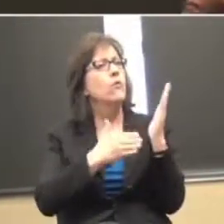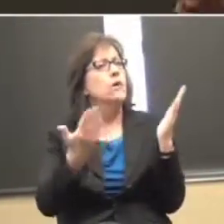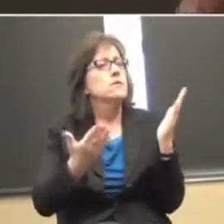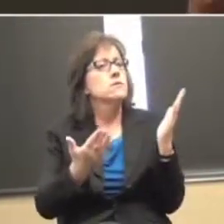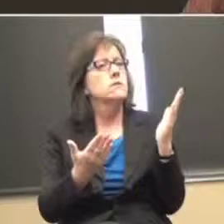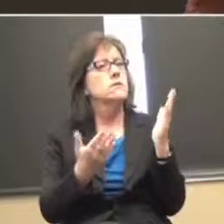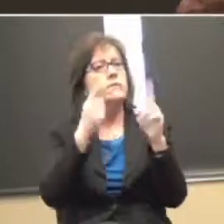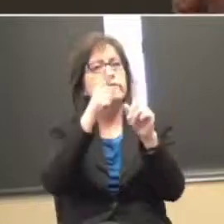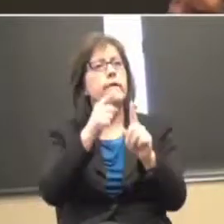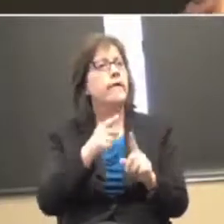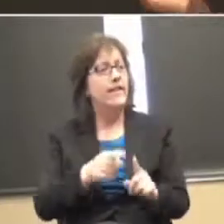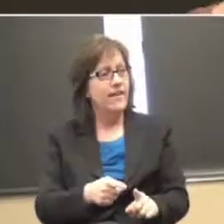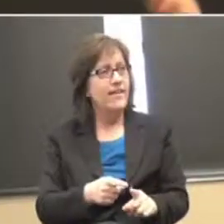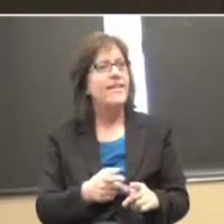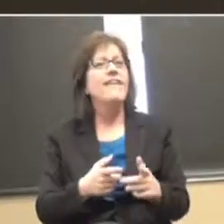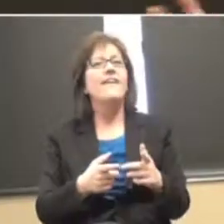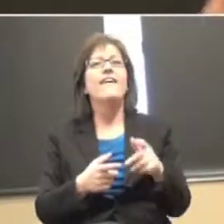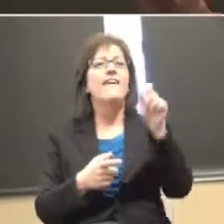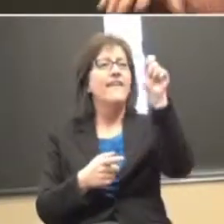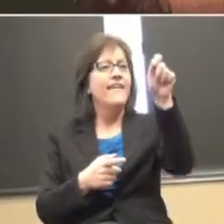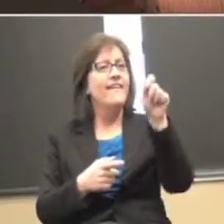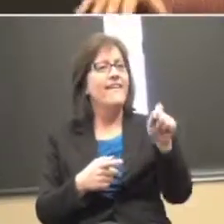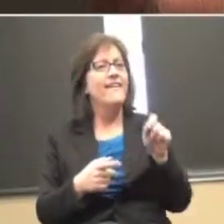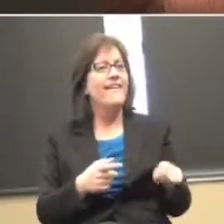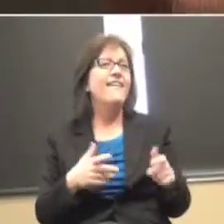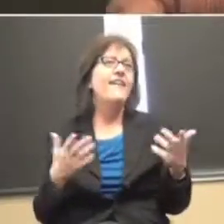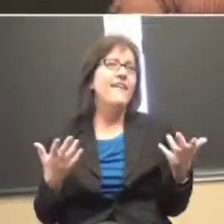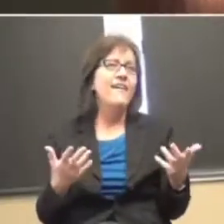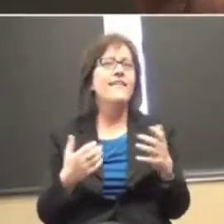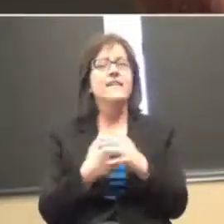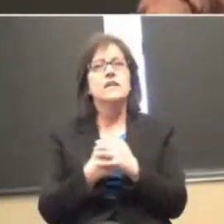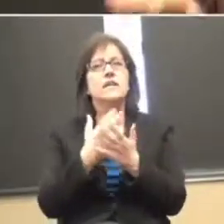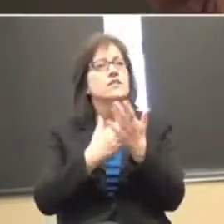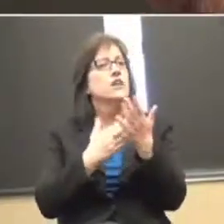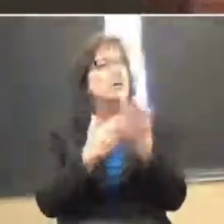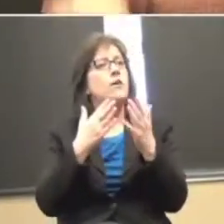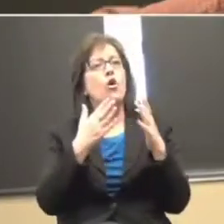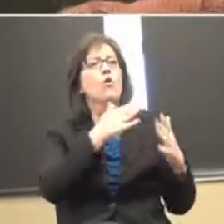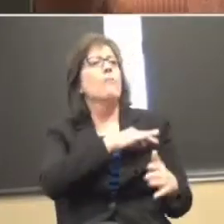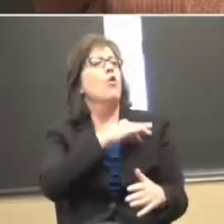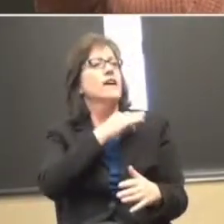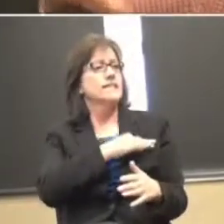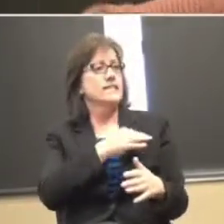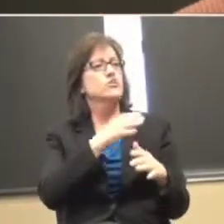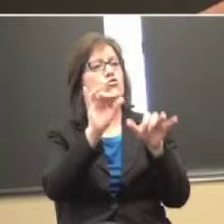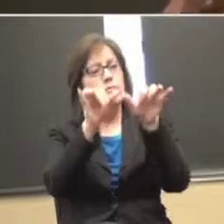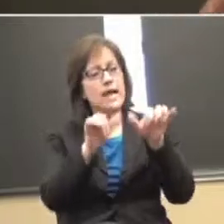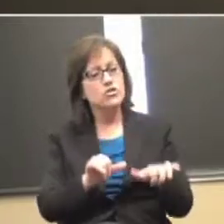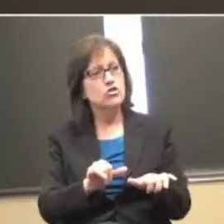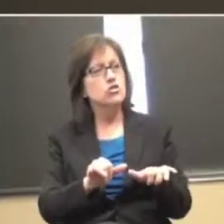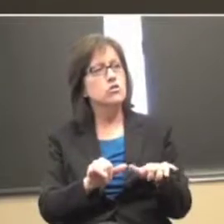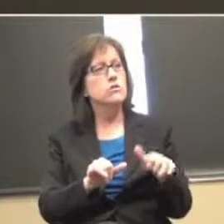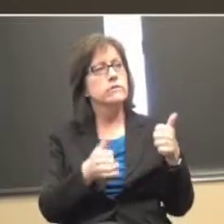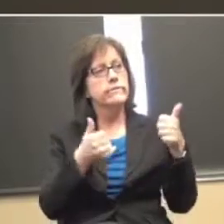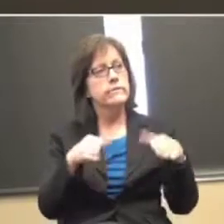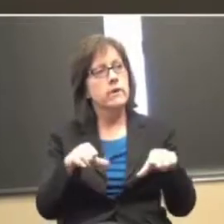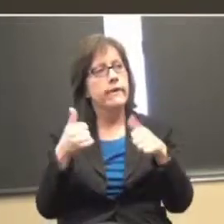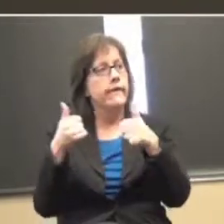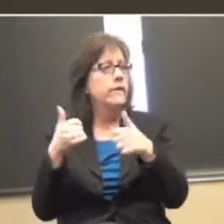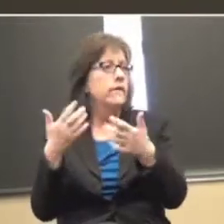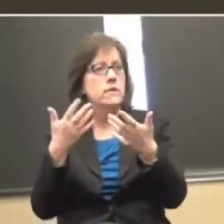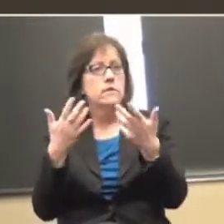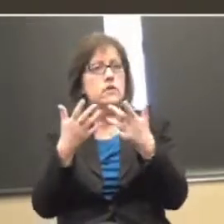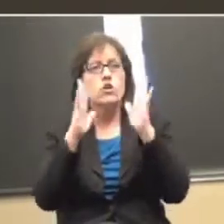Some points. All right. So there's going to be some points over here somewhere, some way to, some way to, a metric over here to say, are they doing okay? All right. So it could be